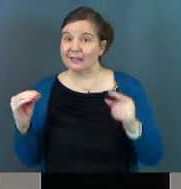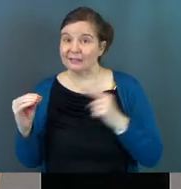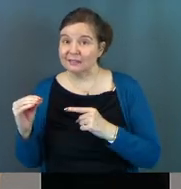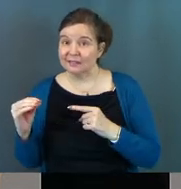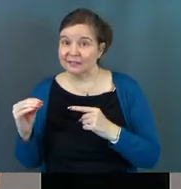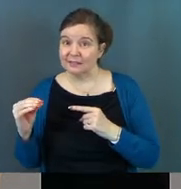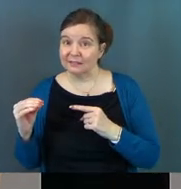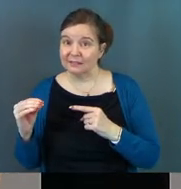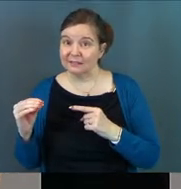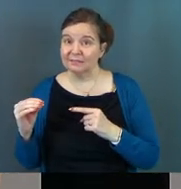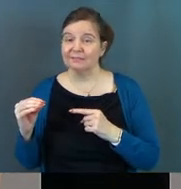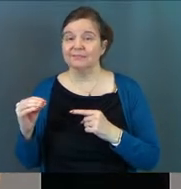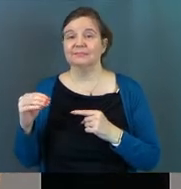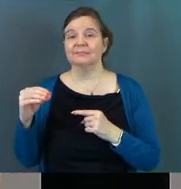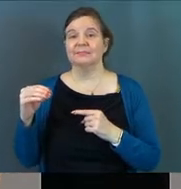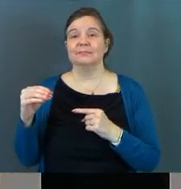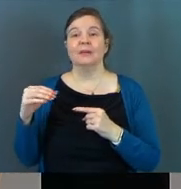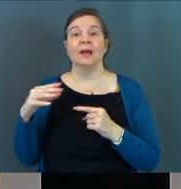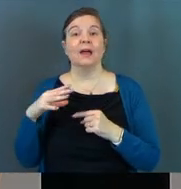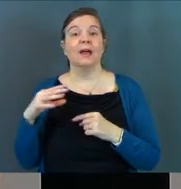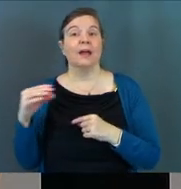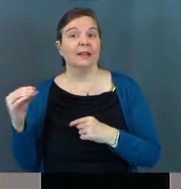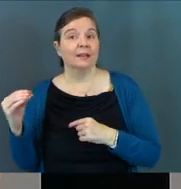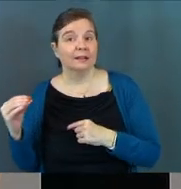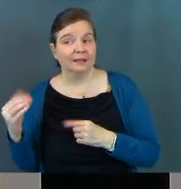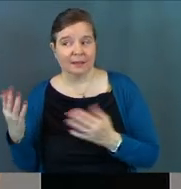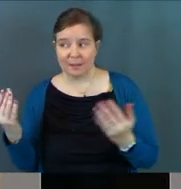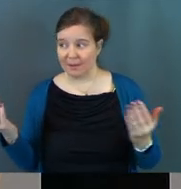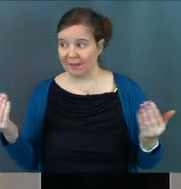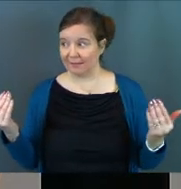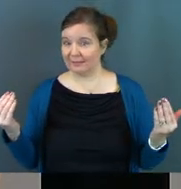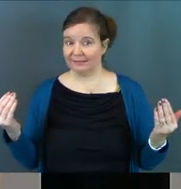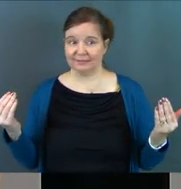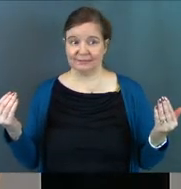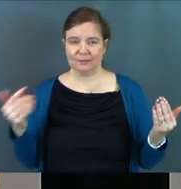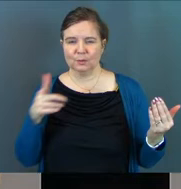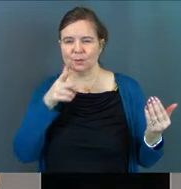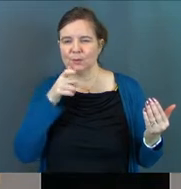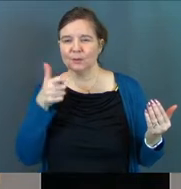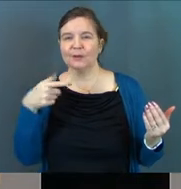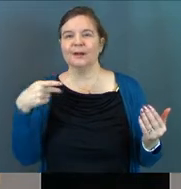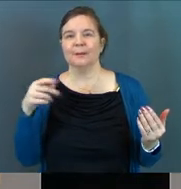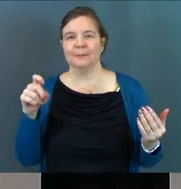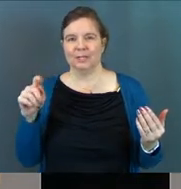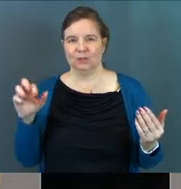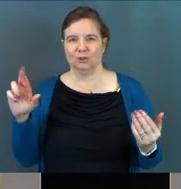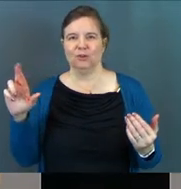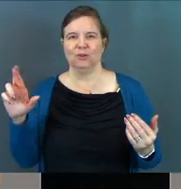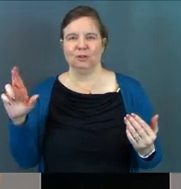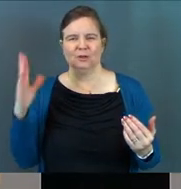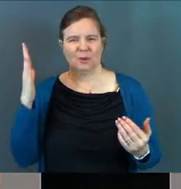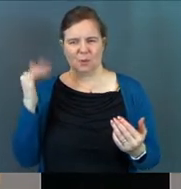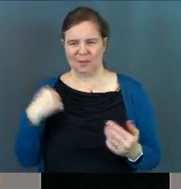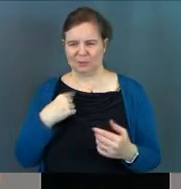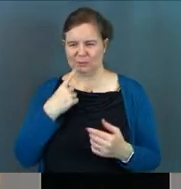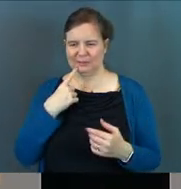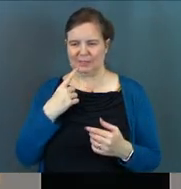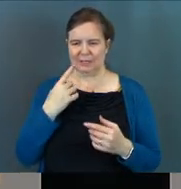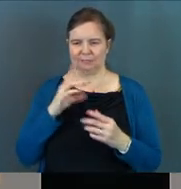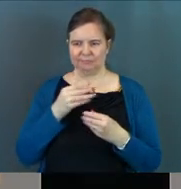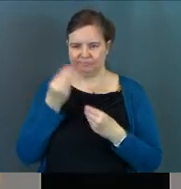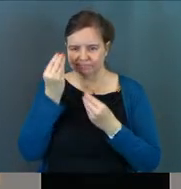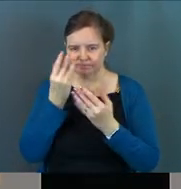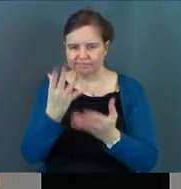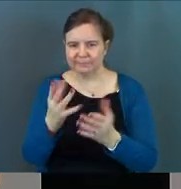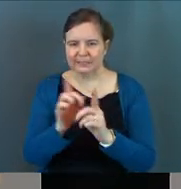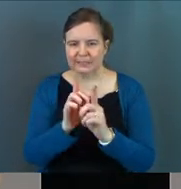and come on class. And Peter, why would you say, take this